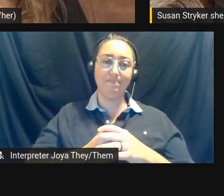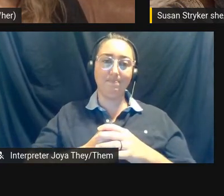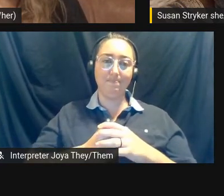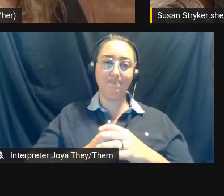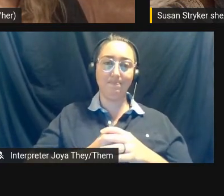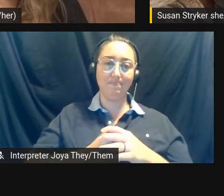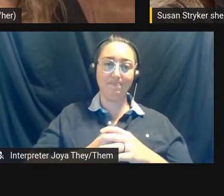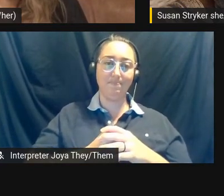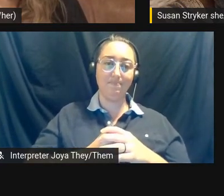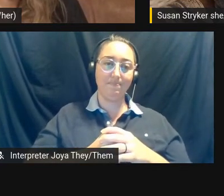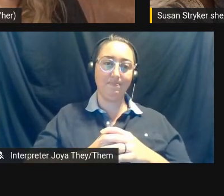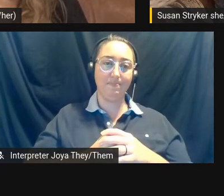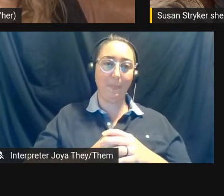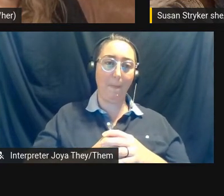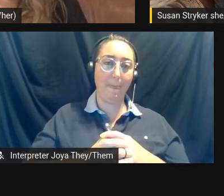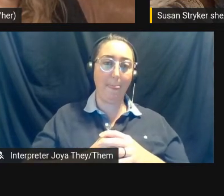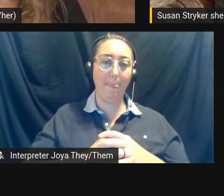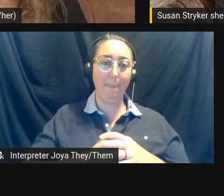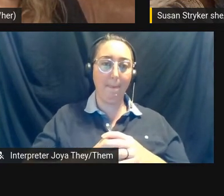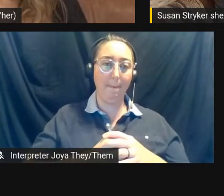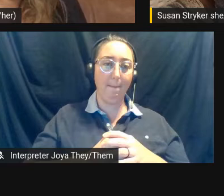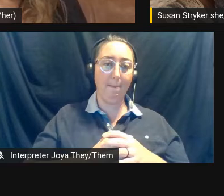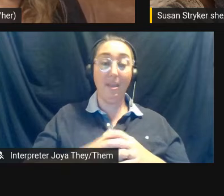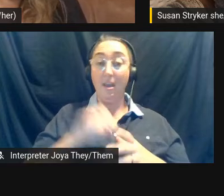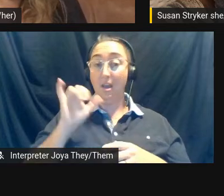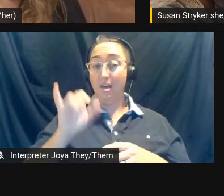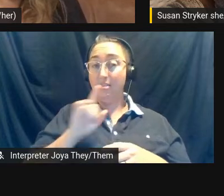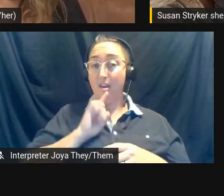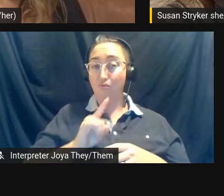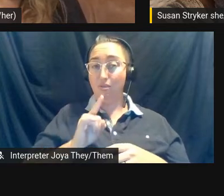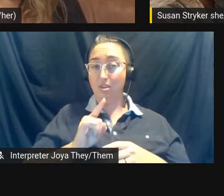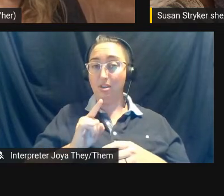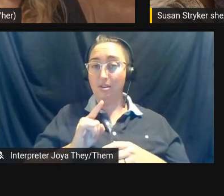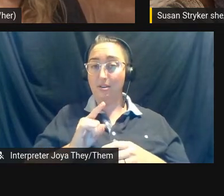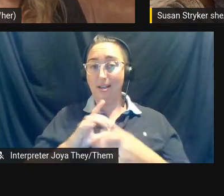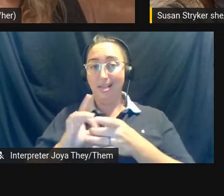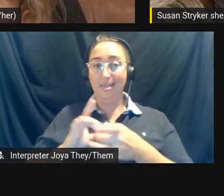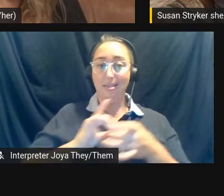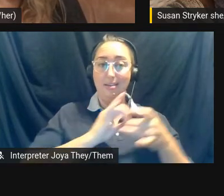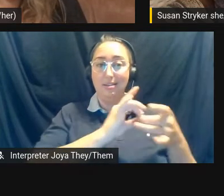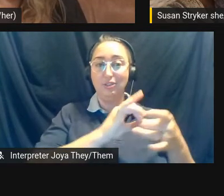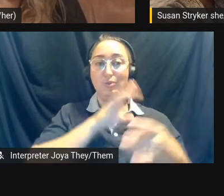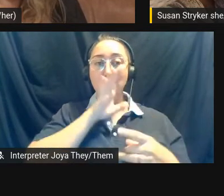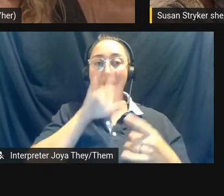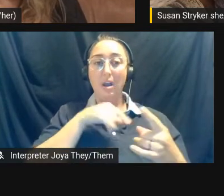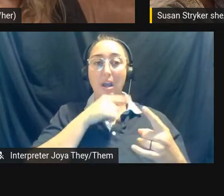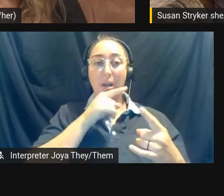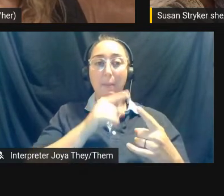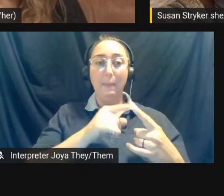That goes so nicely into, I think, talking about